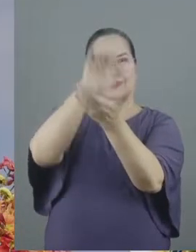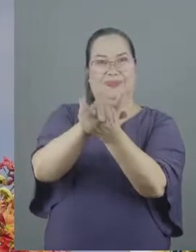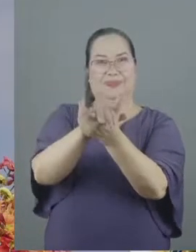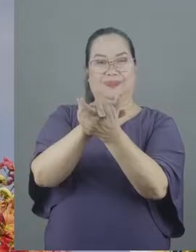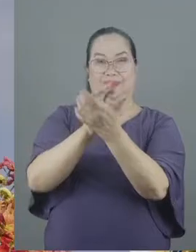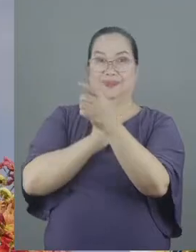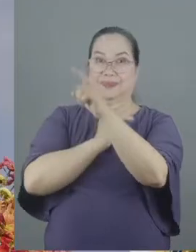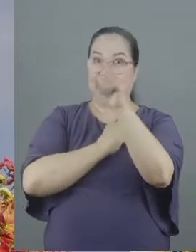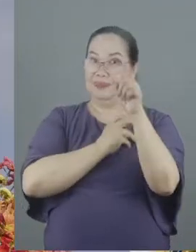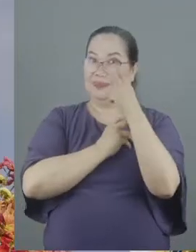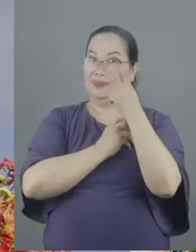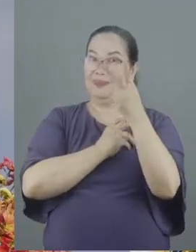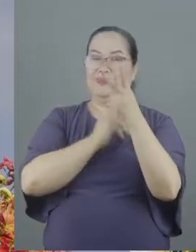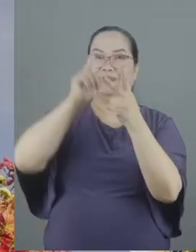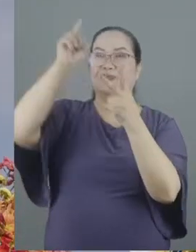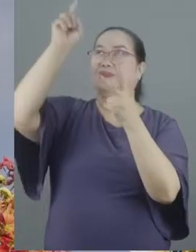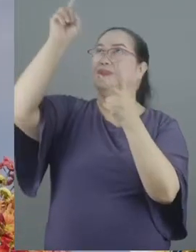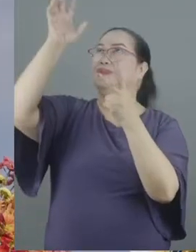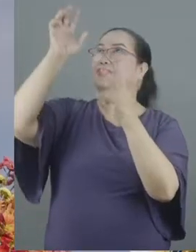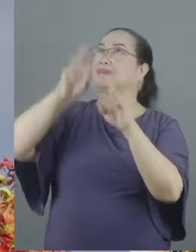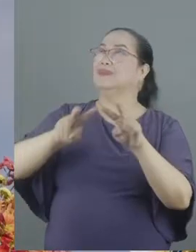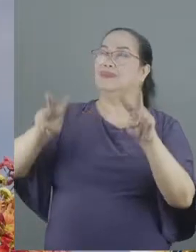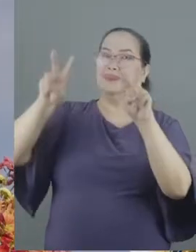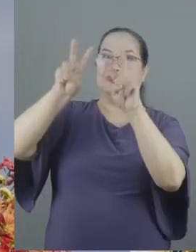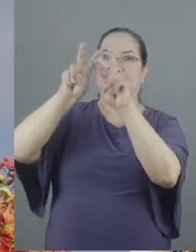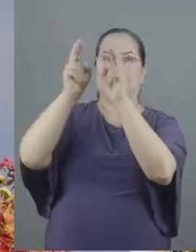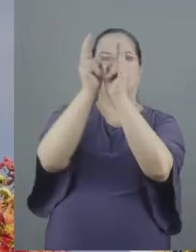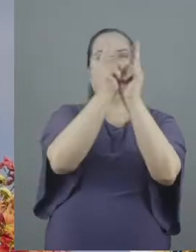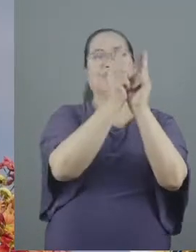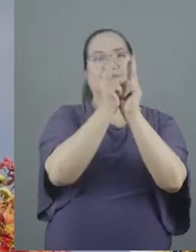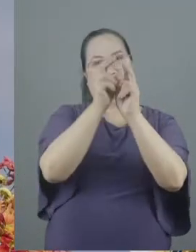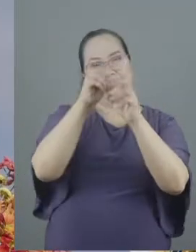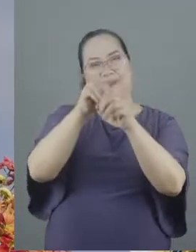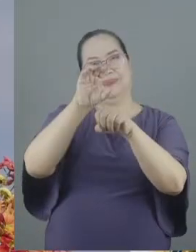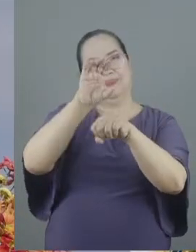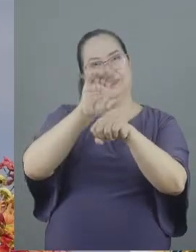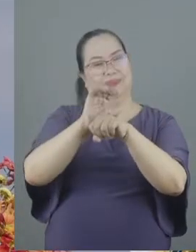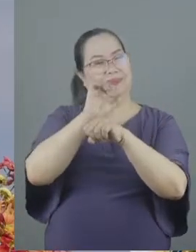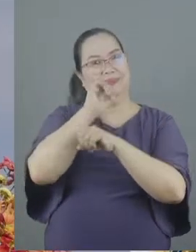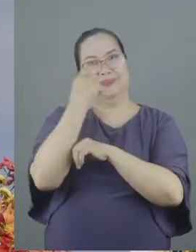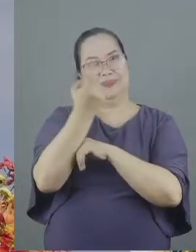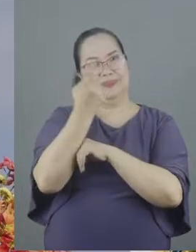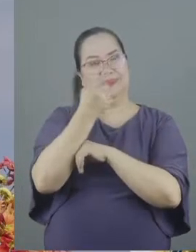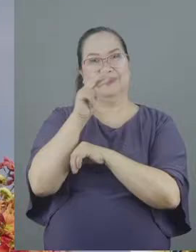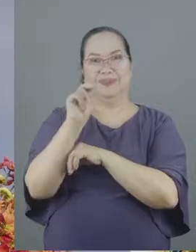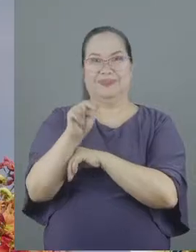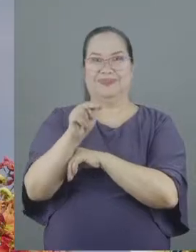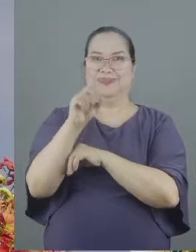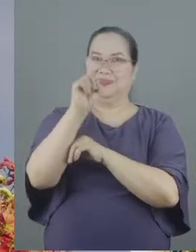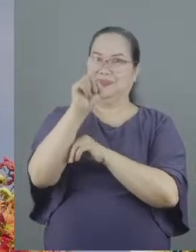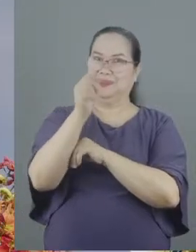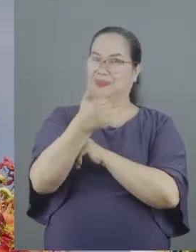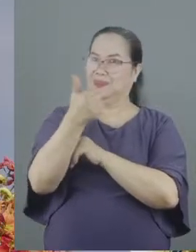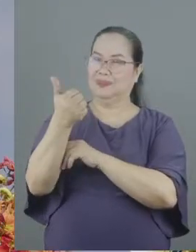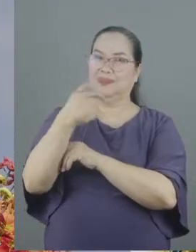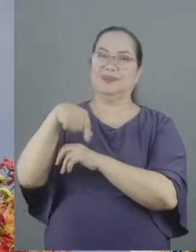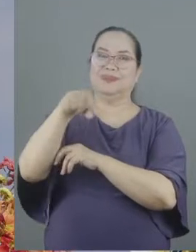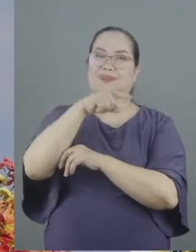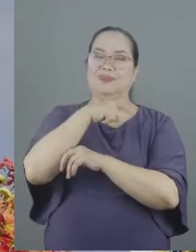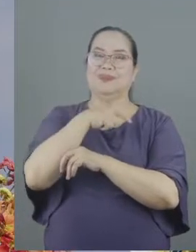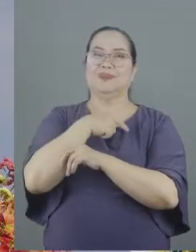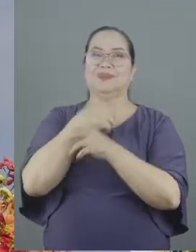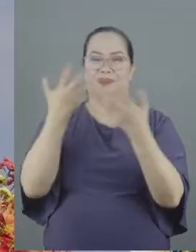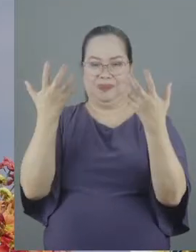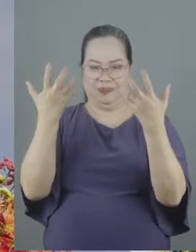see here that God highly values unity in the church. Not only do we need one another, but we are fused